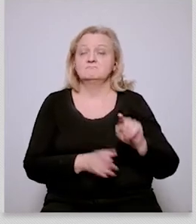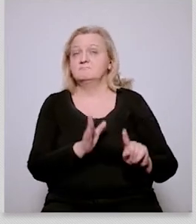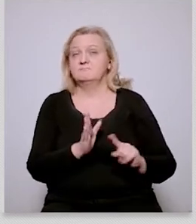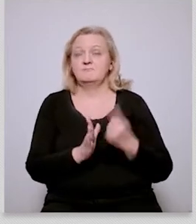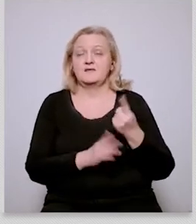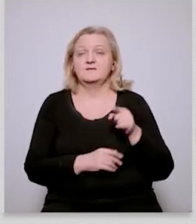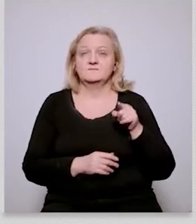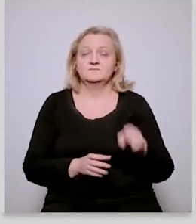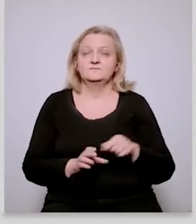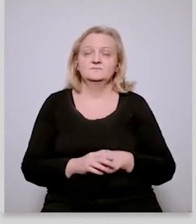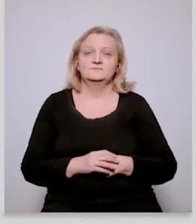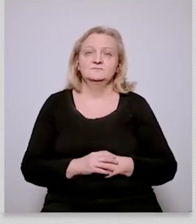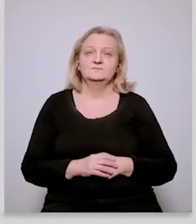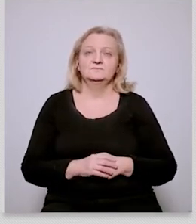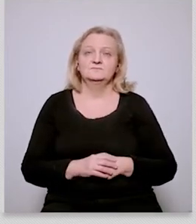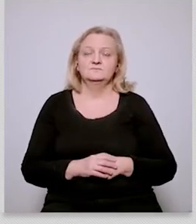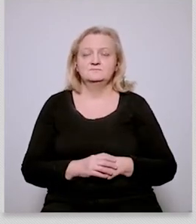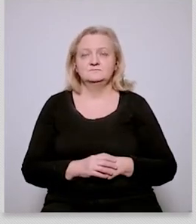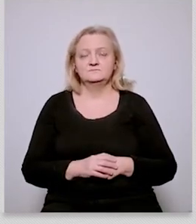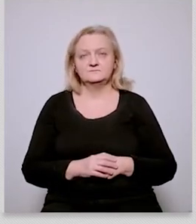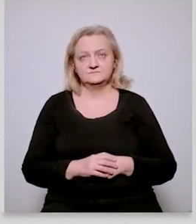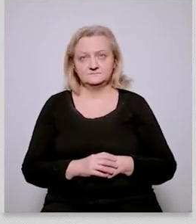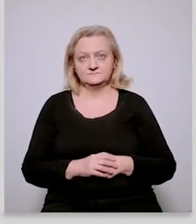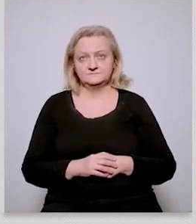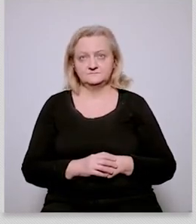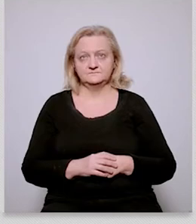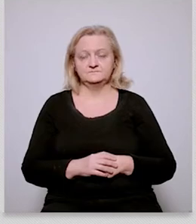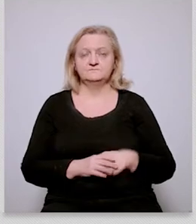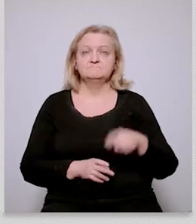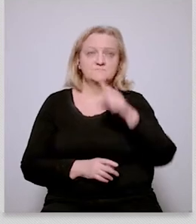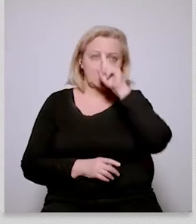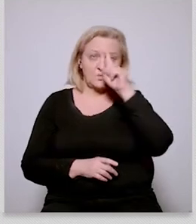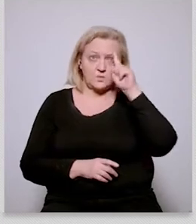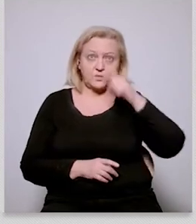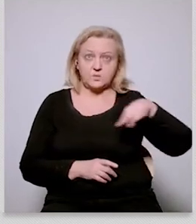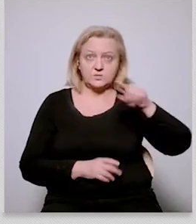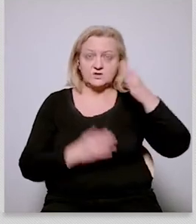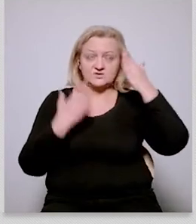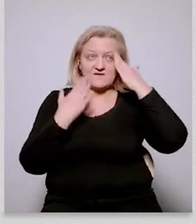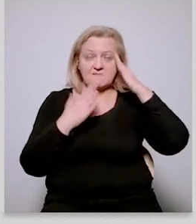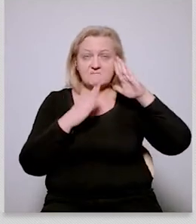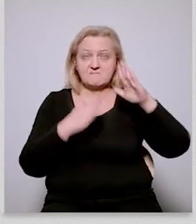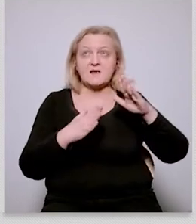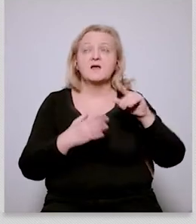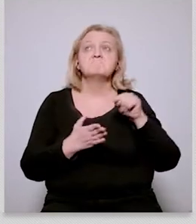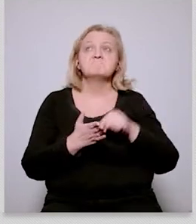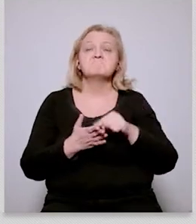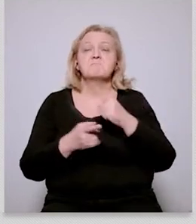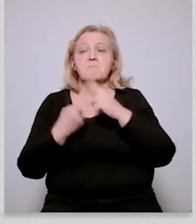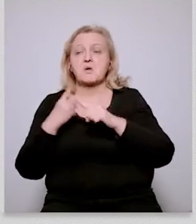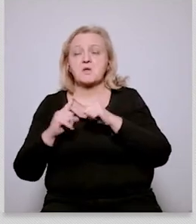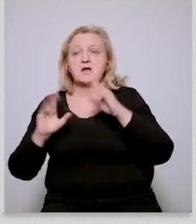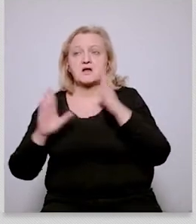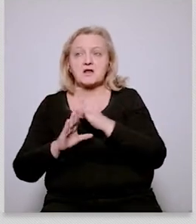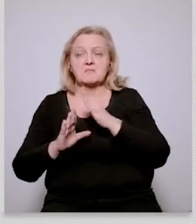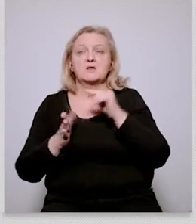policy if you like you know was going to be uh uh instrumentalized but that also it was going to